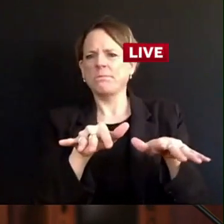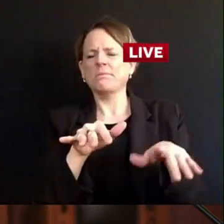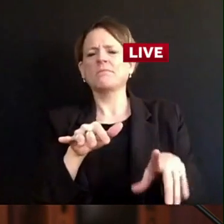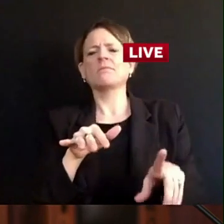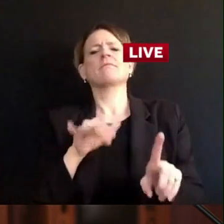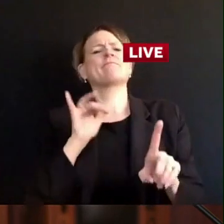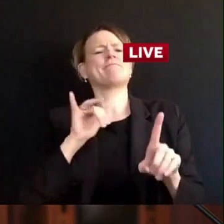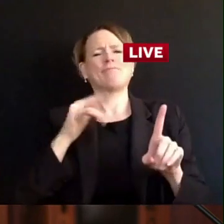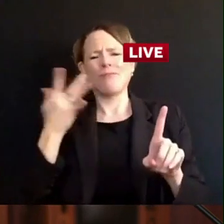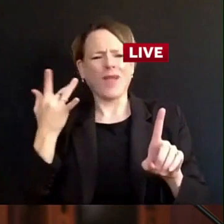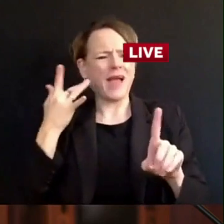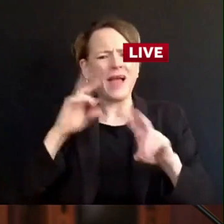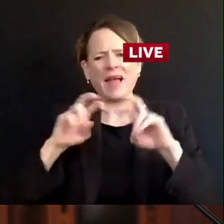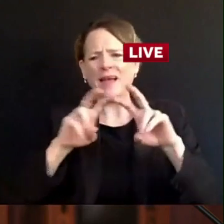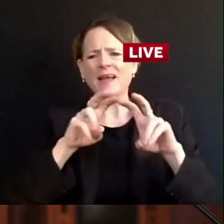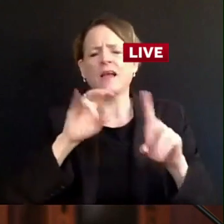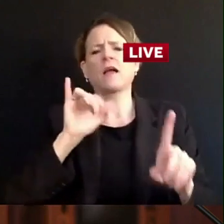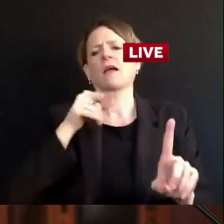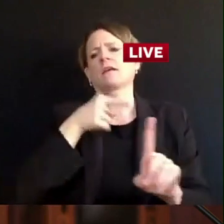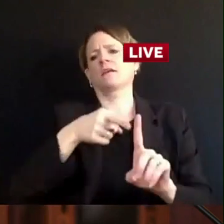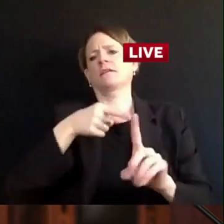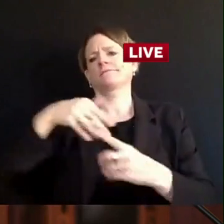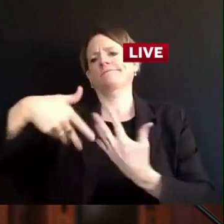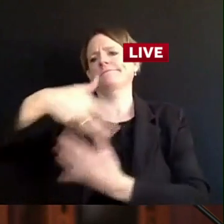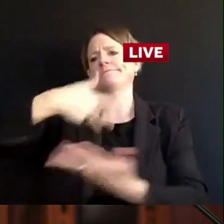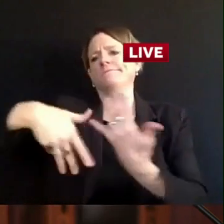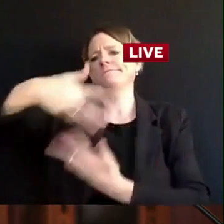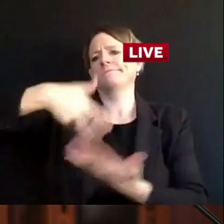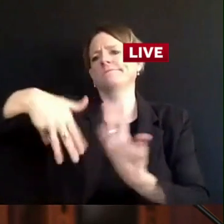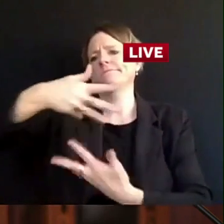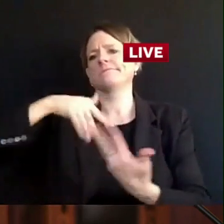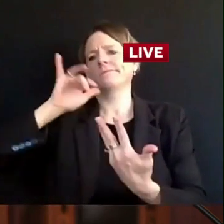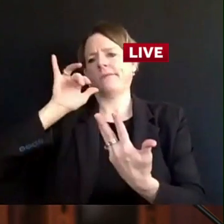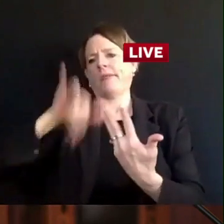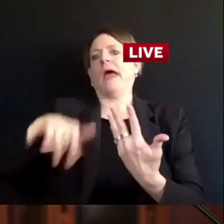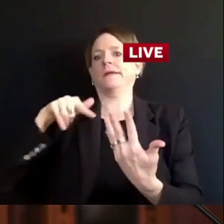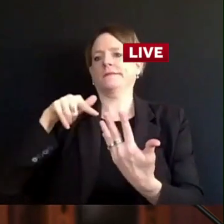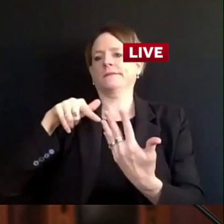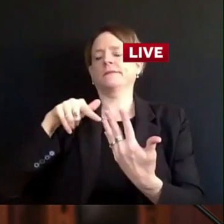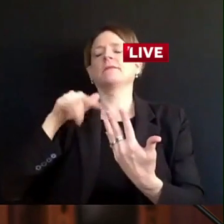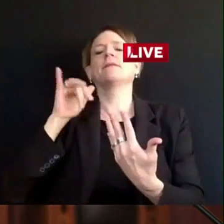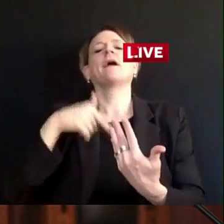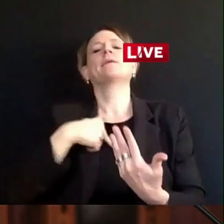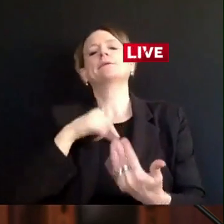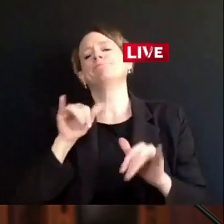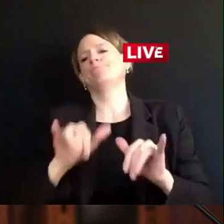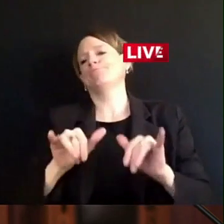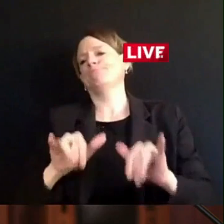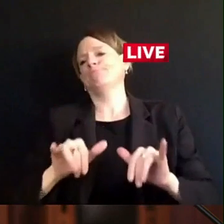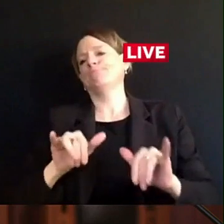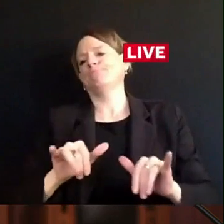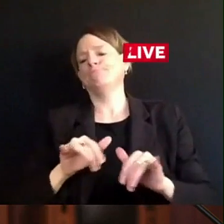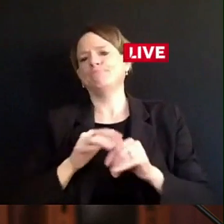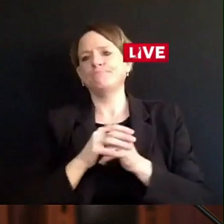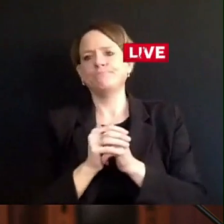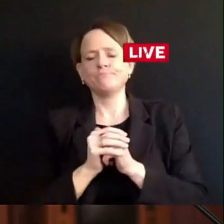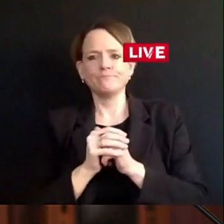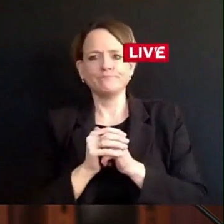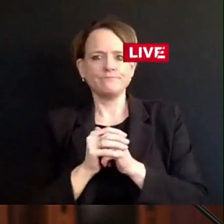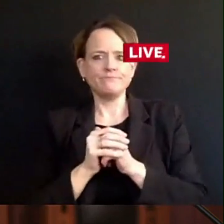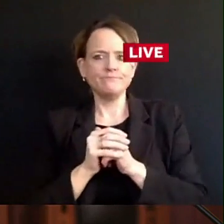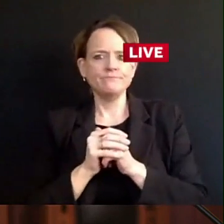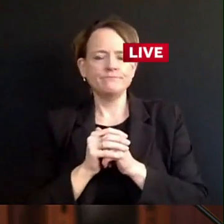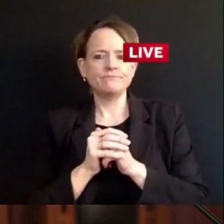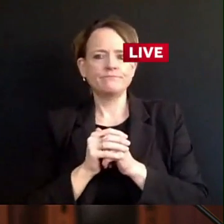strategies that we know work. And so I think we can't expect this virus to behave any other way than it knows to